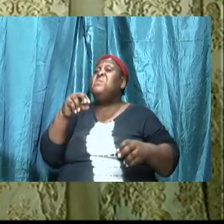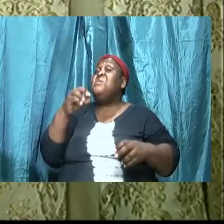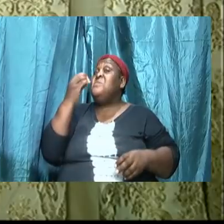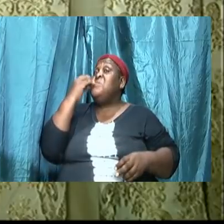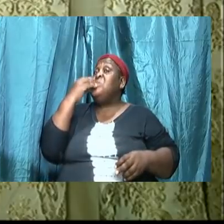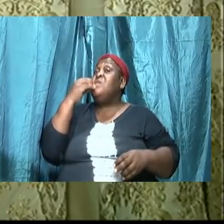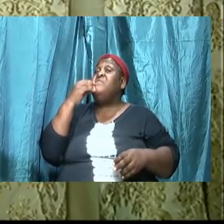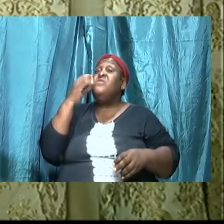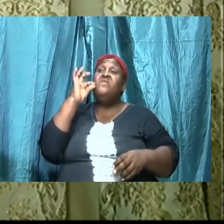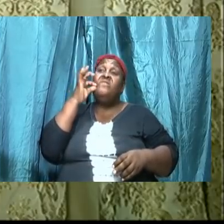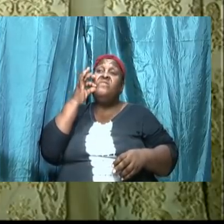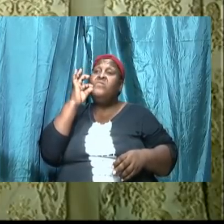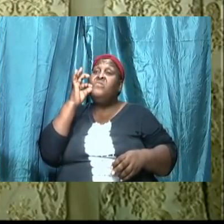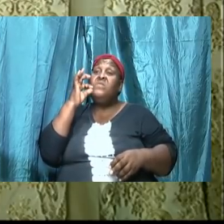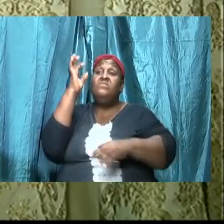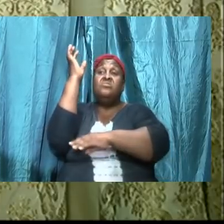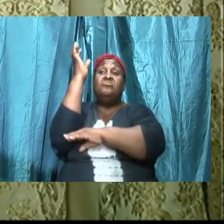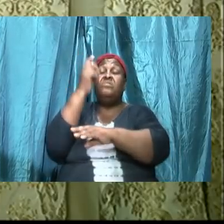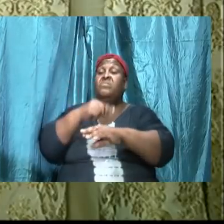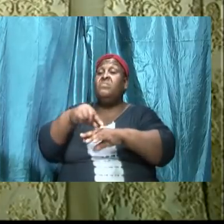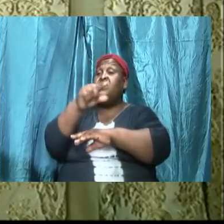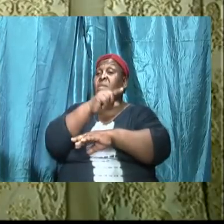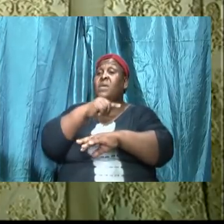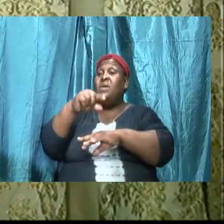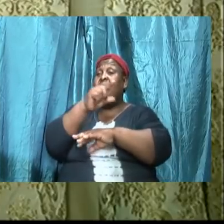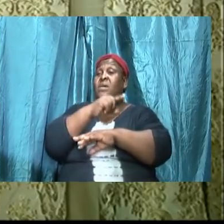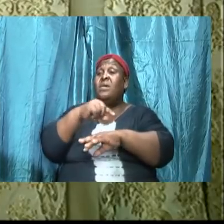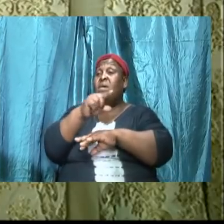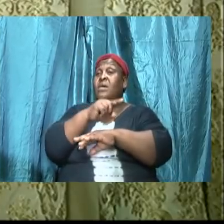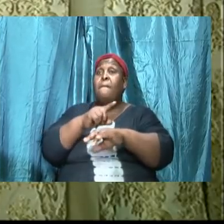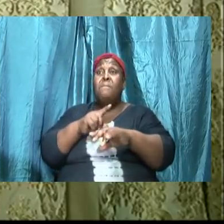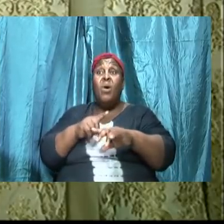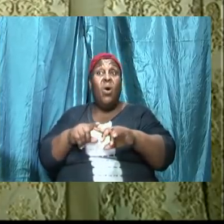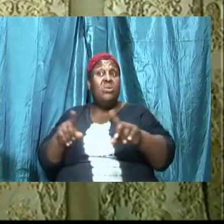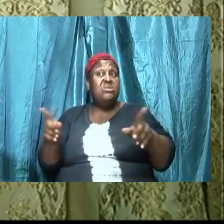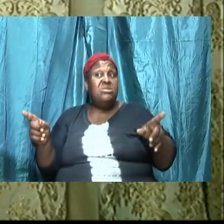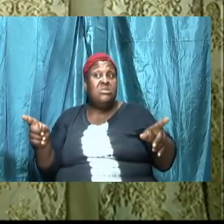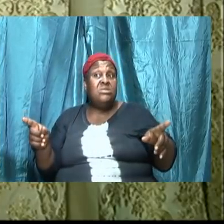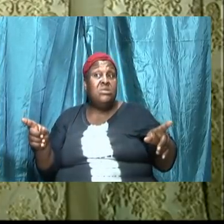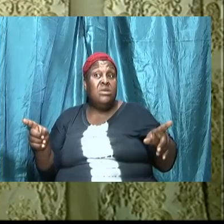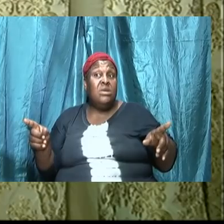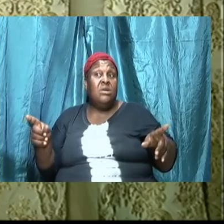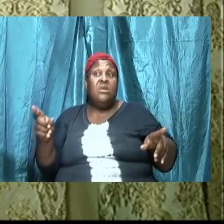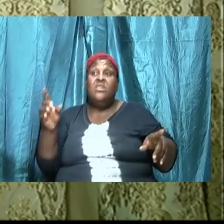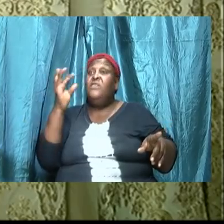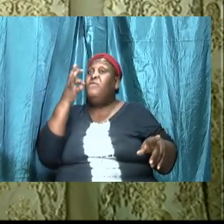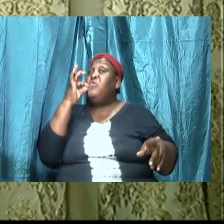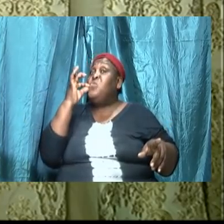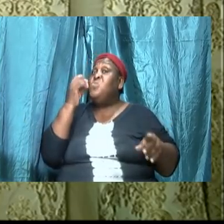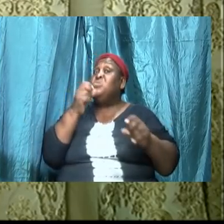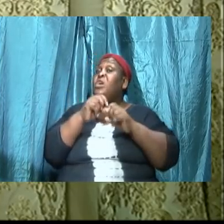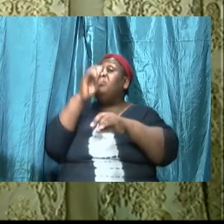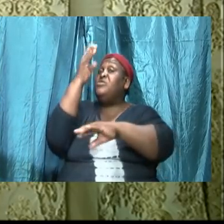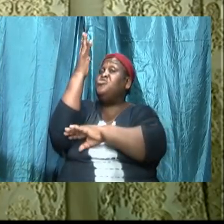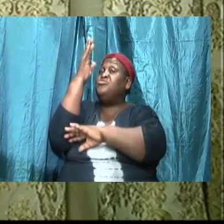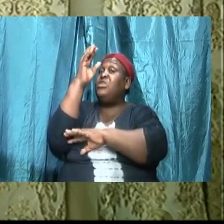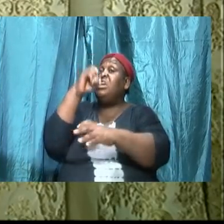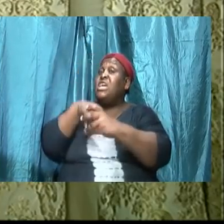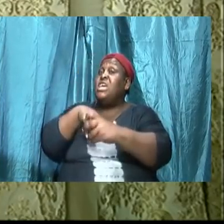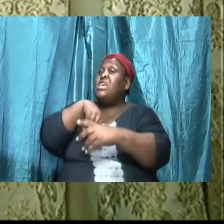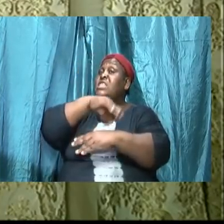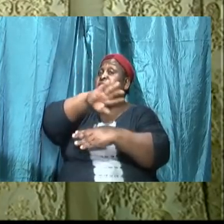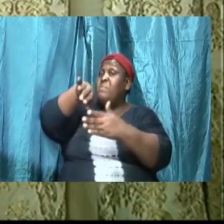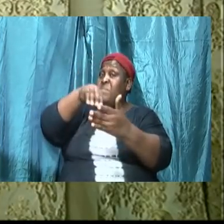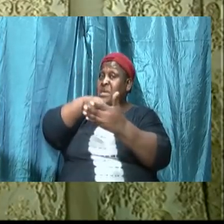garden but verse 3 but of the fruit of the tree which is in the